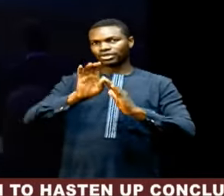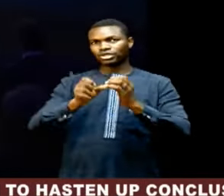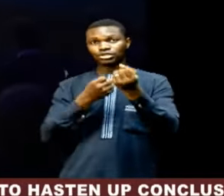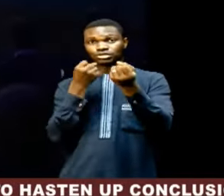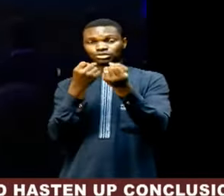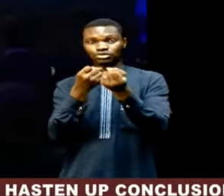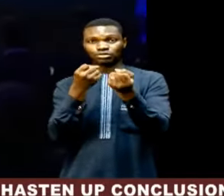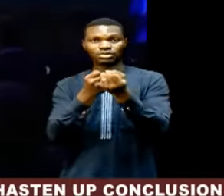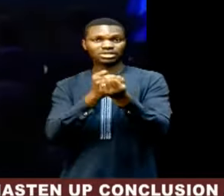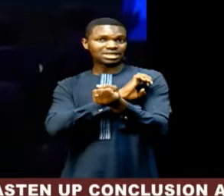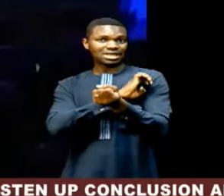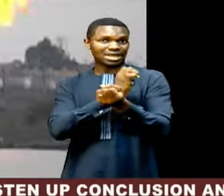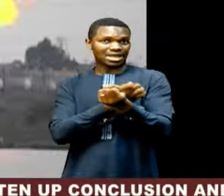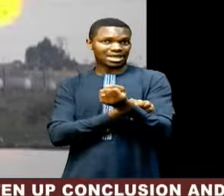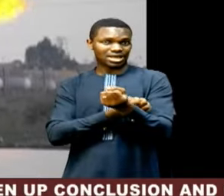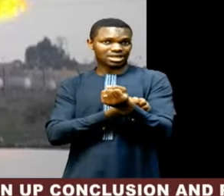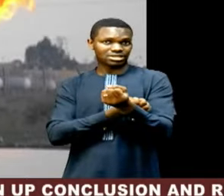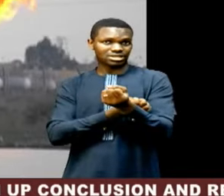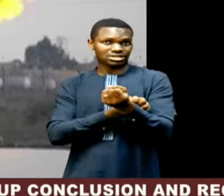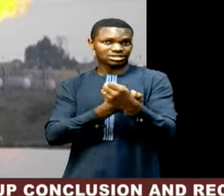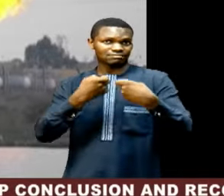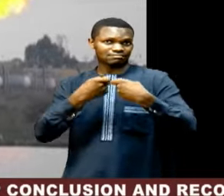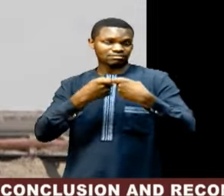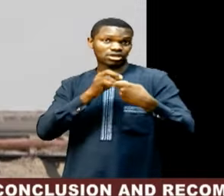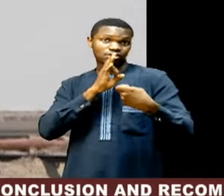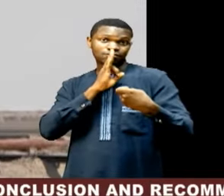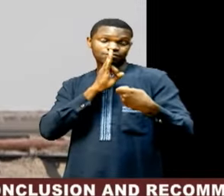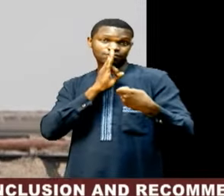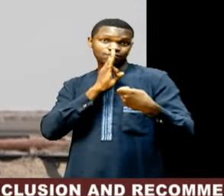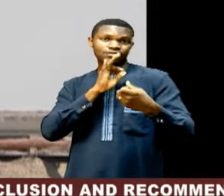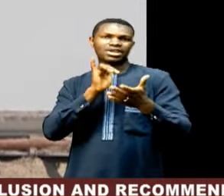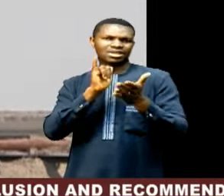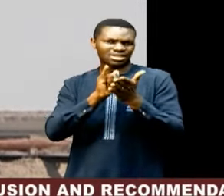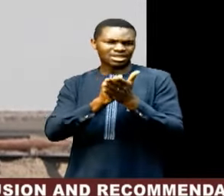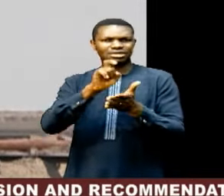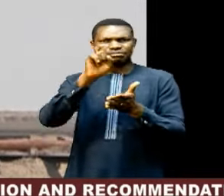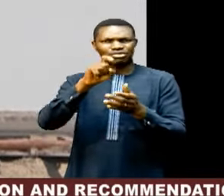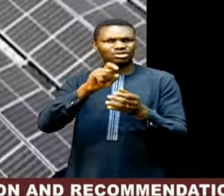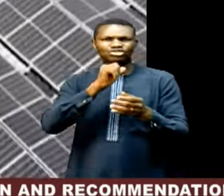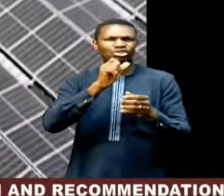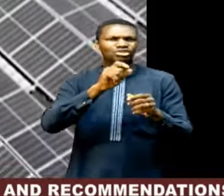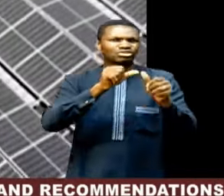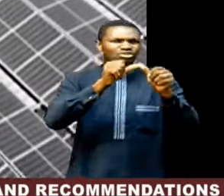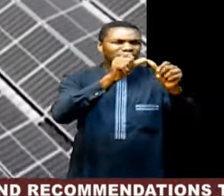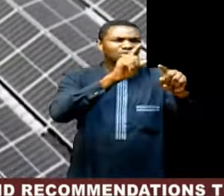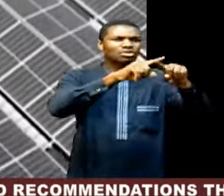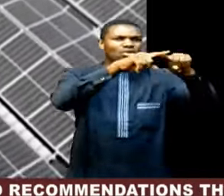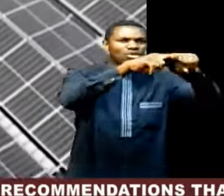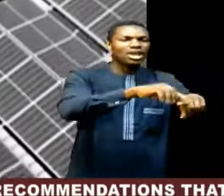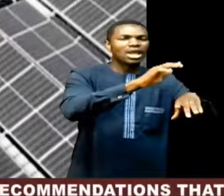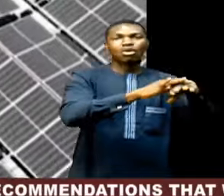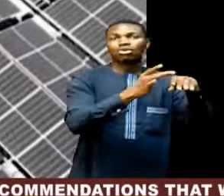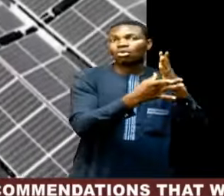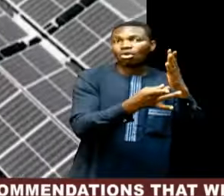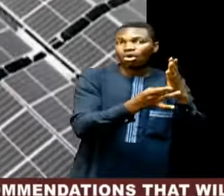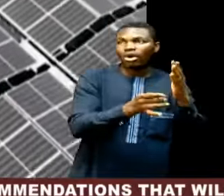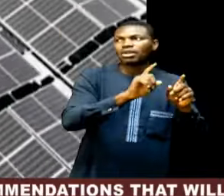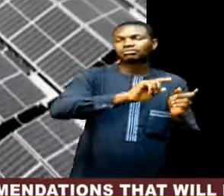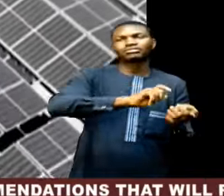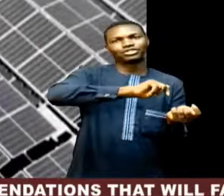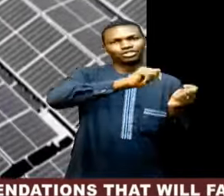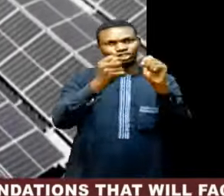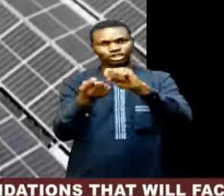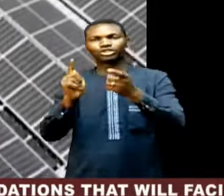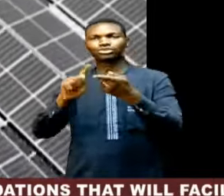water security requires a rapid transition away from fossil fuels to renewables, improving energy efficiency,